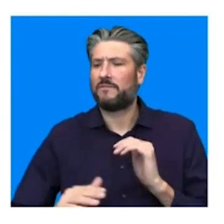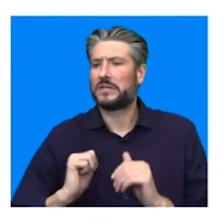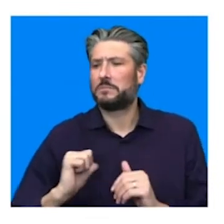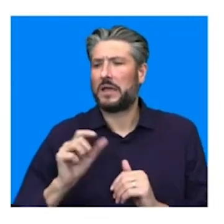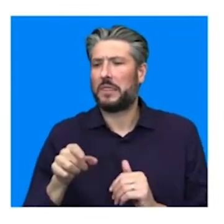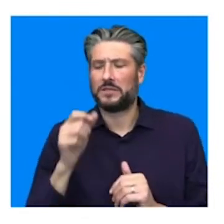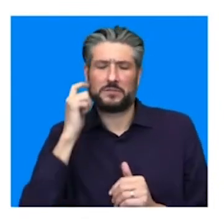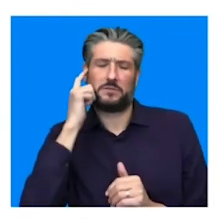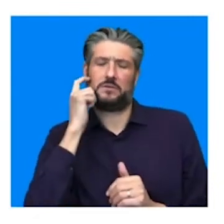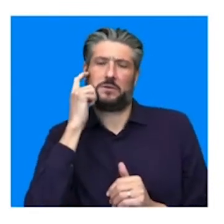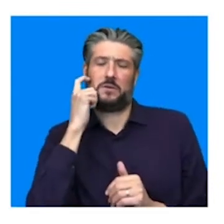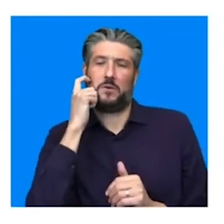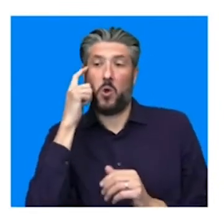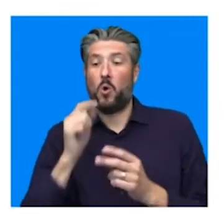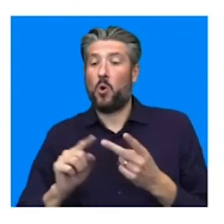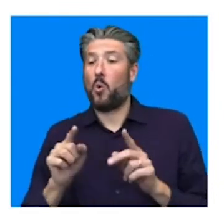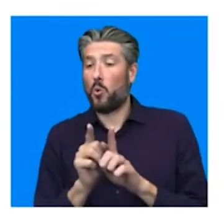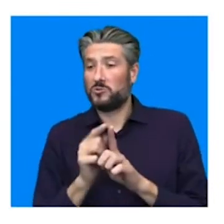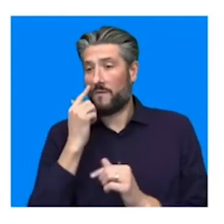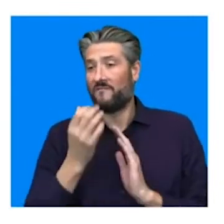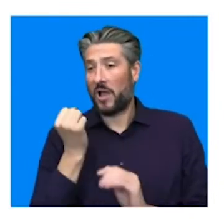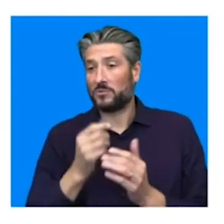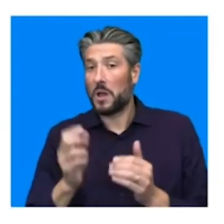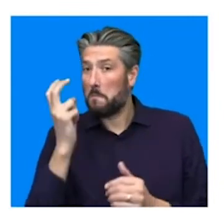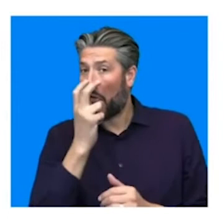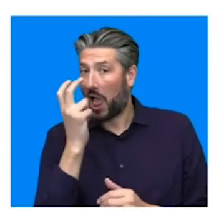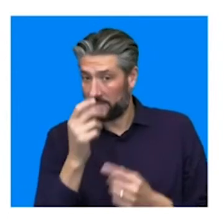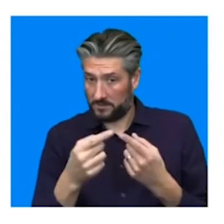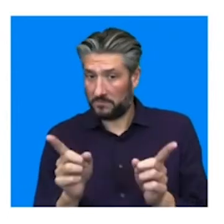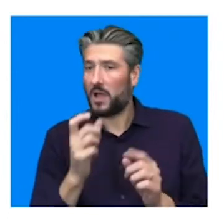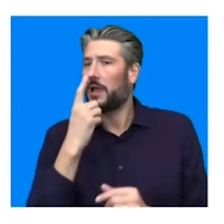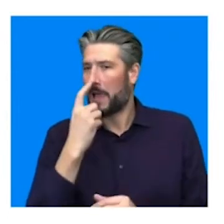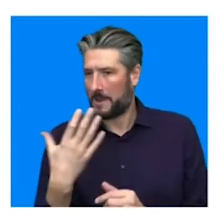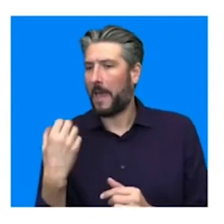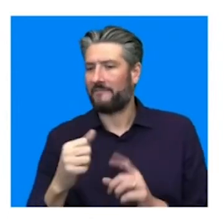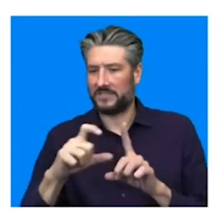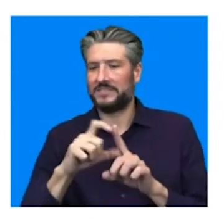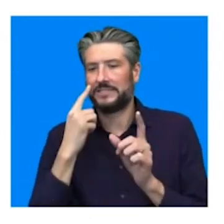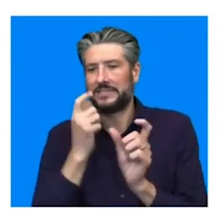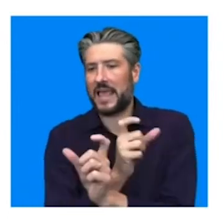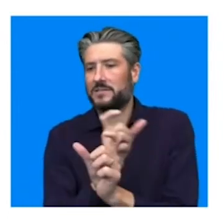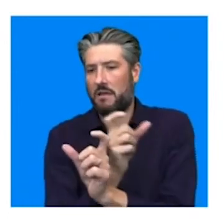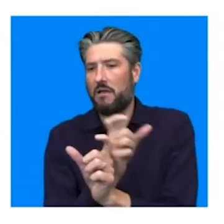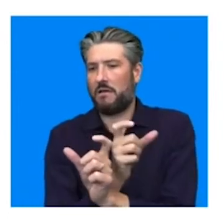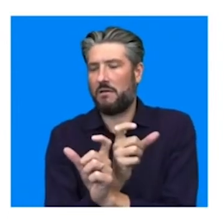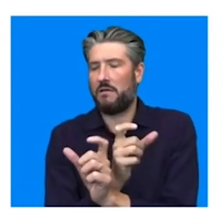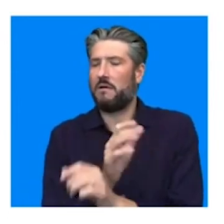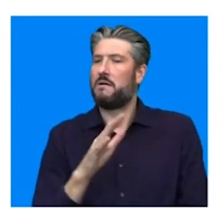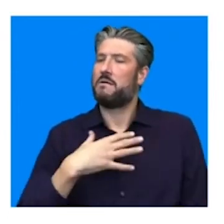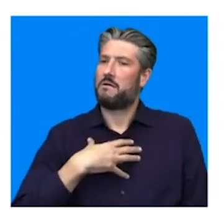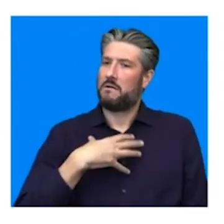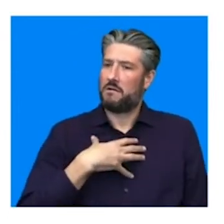blind people can be dyslexic, which then further supports the notion that it is that